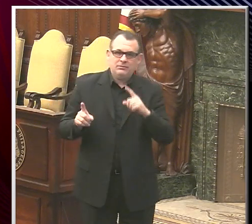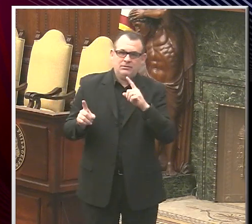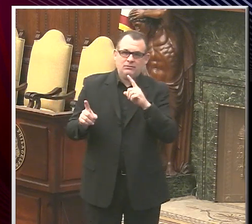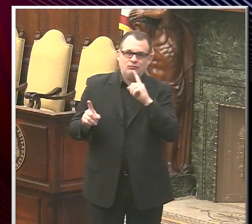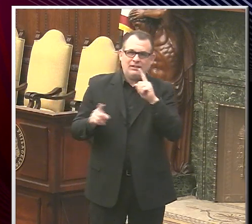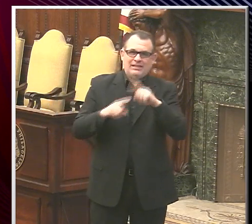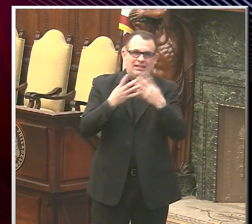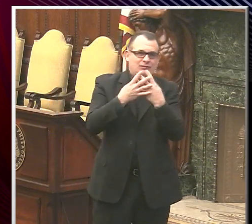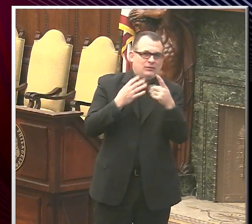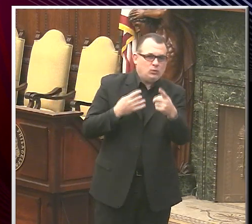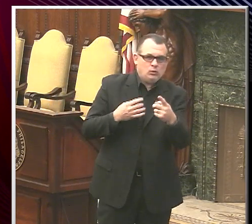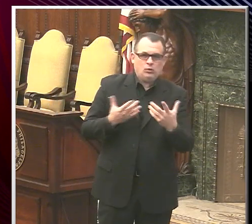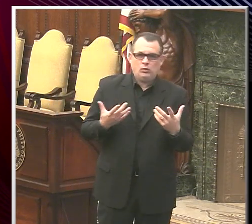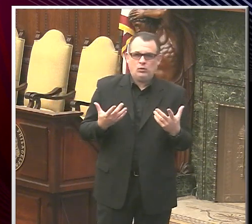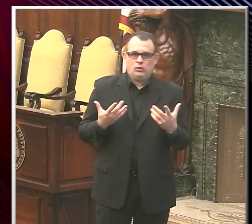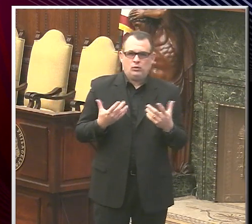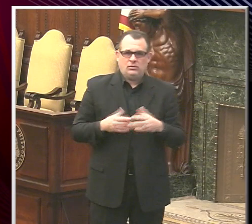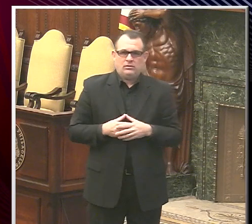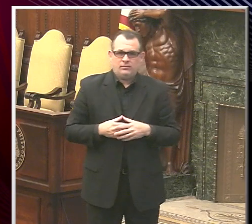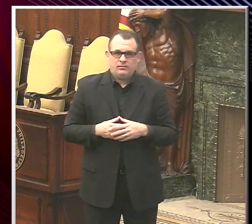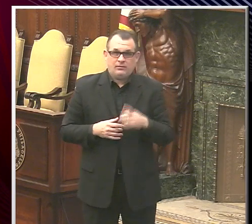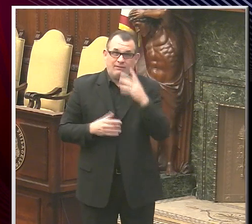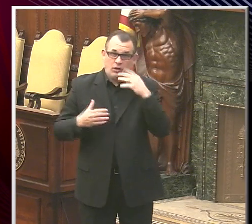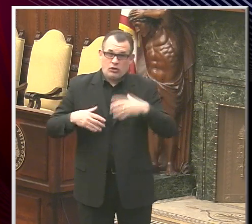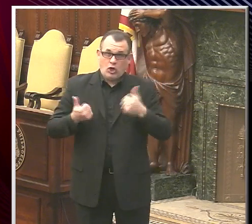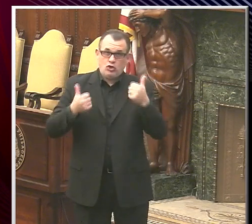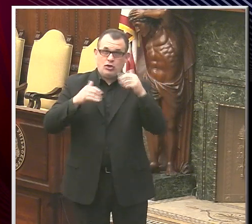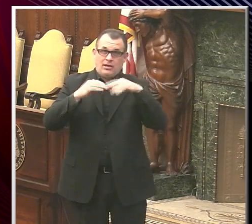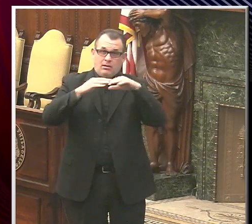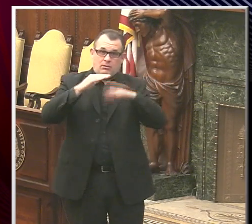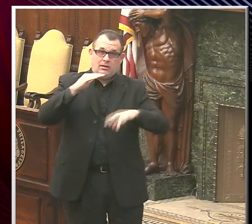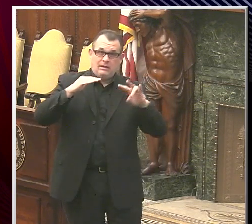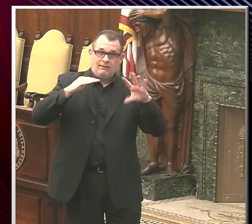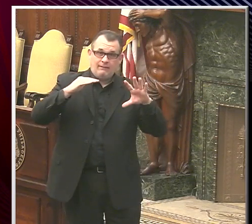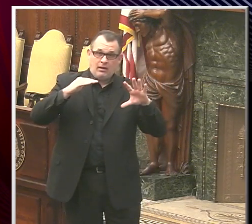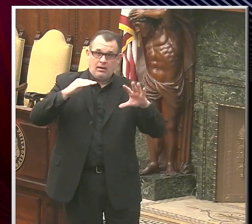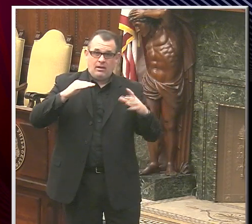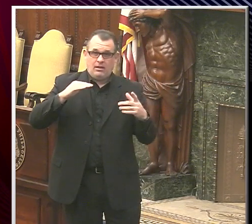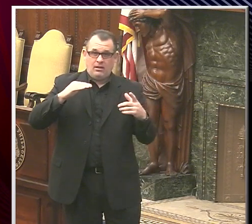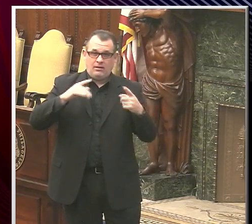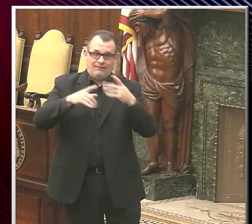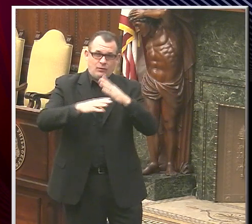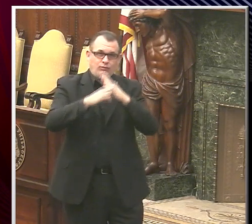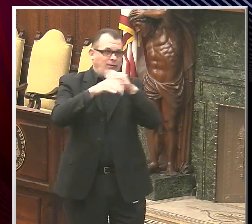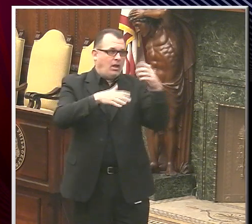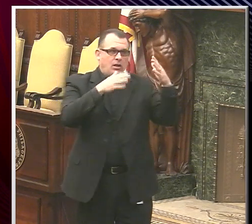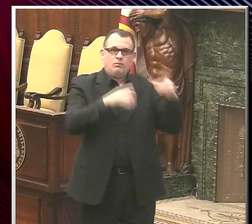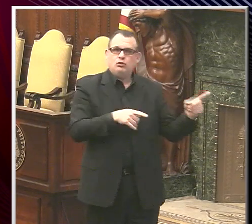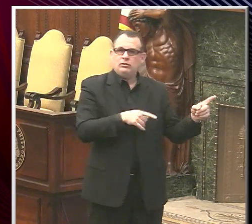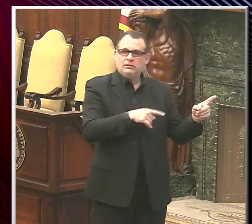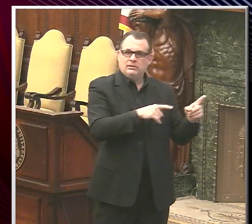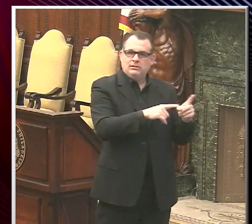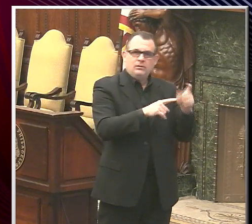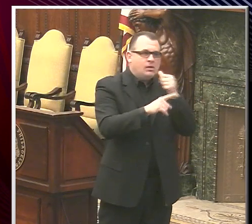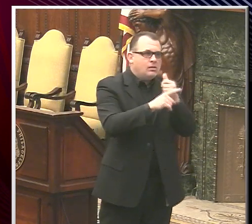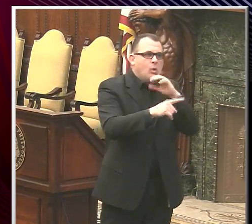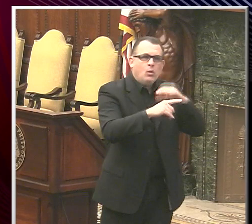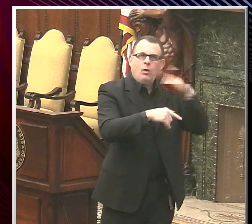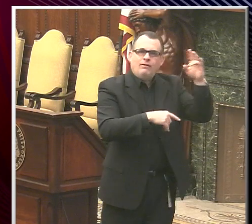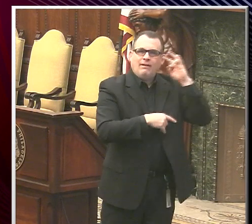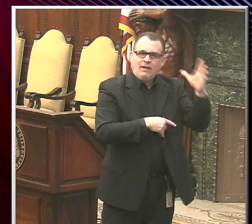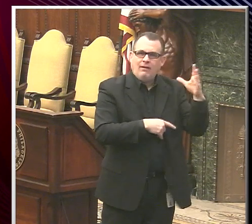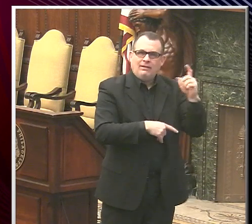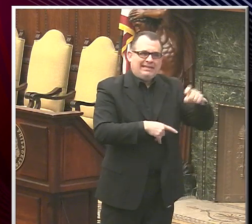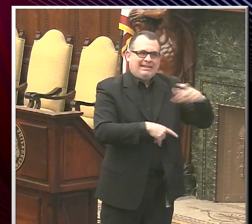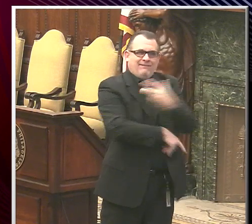about. If you do go there and you're younger, then you're basically preventing somebody else who is over the age of 75 from being vaccinated.